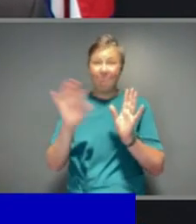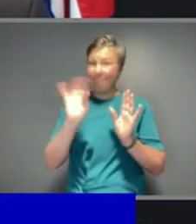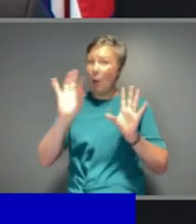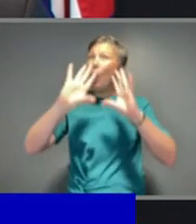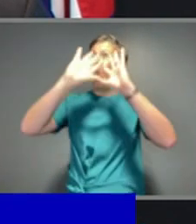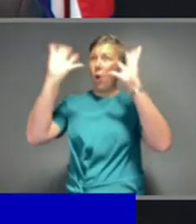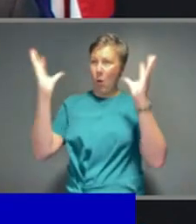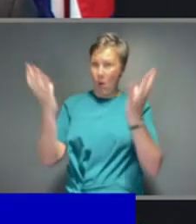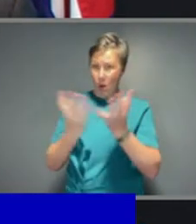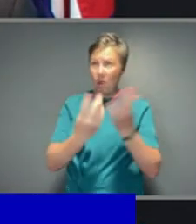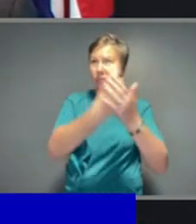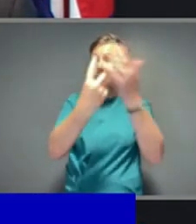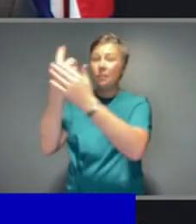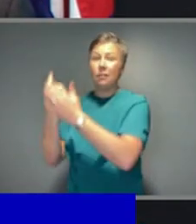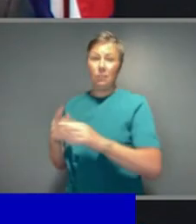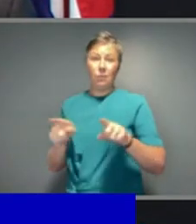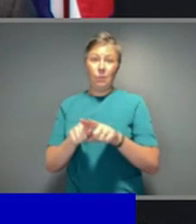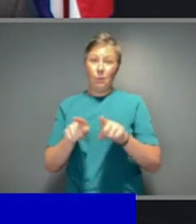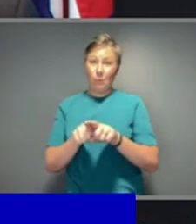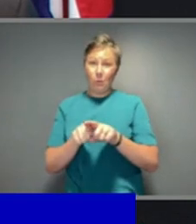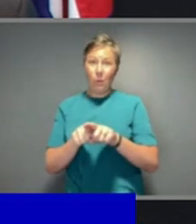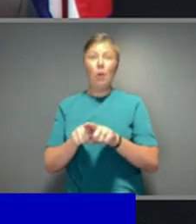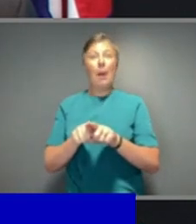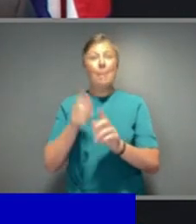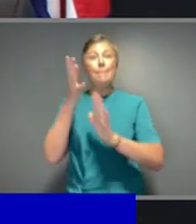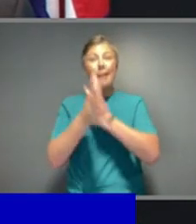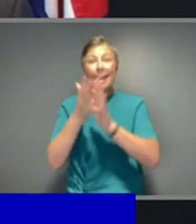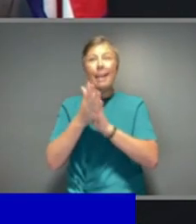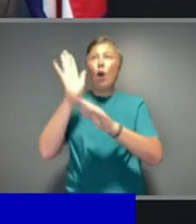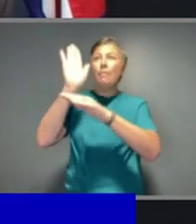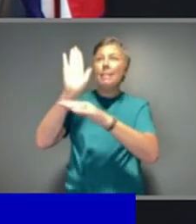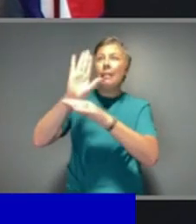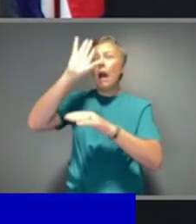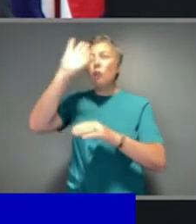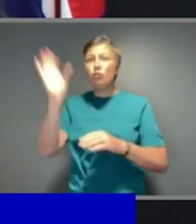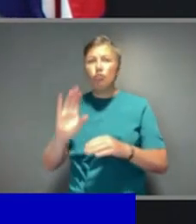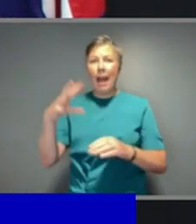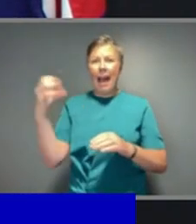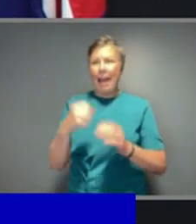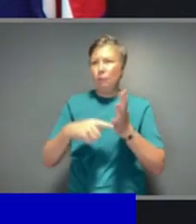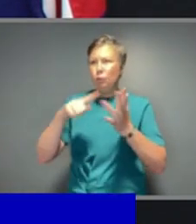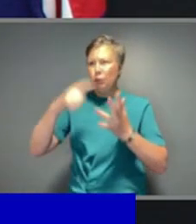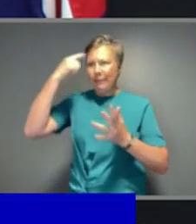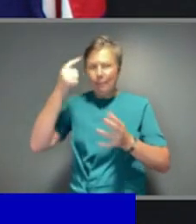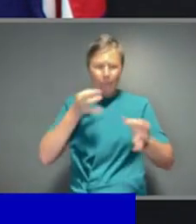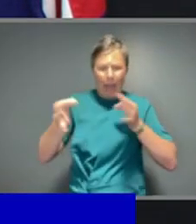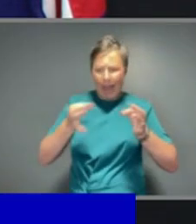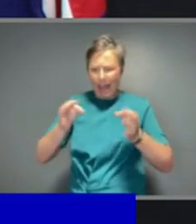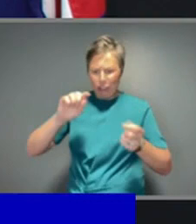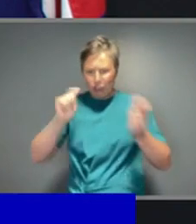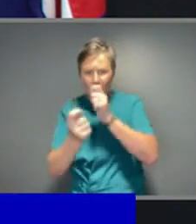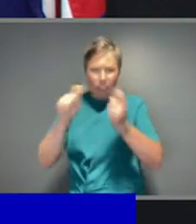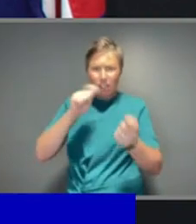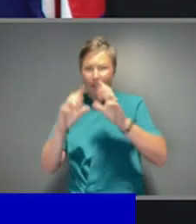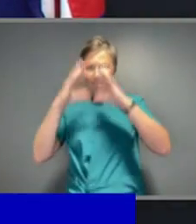as every single country is adapting and changing its responses to ensure that they can get on top of